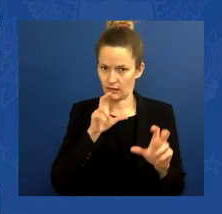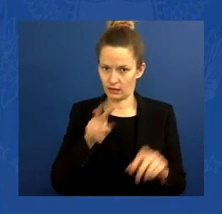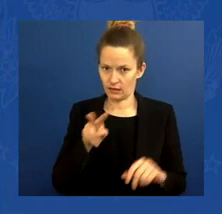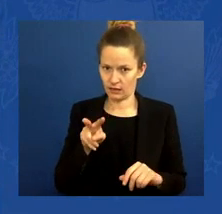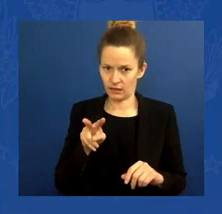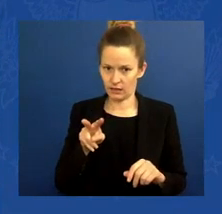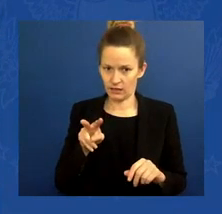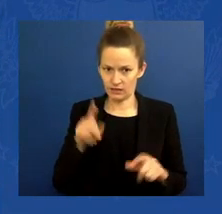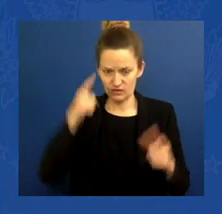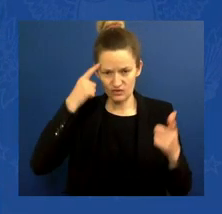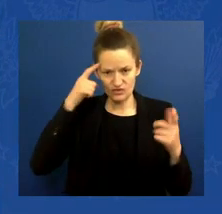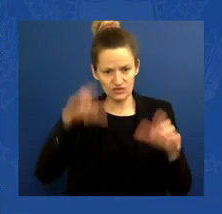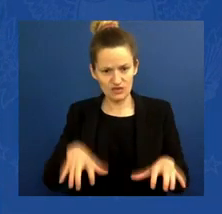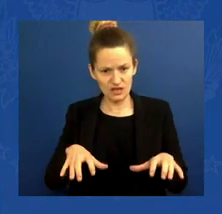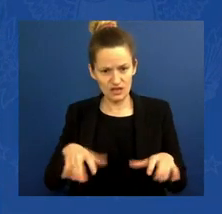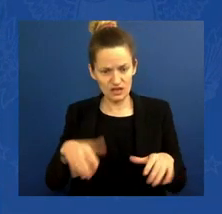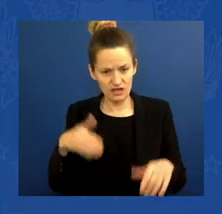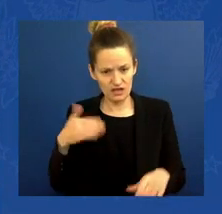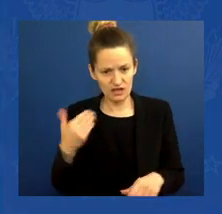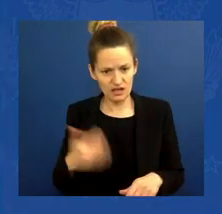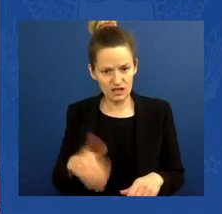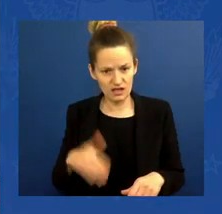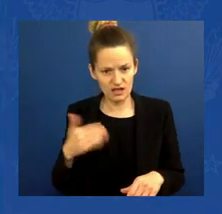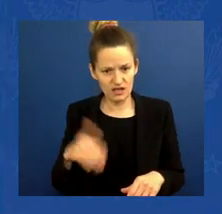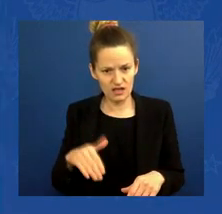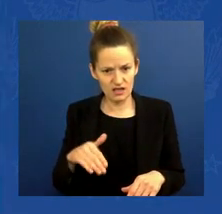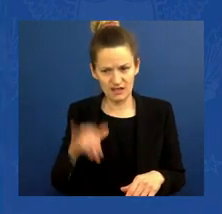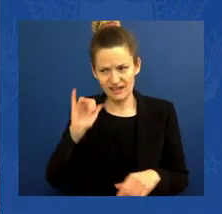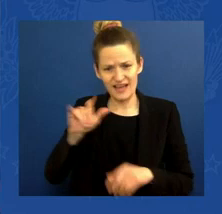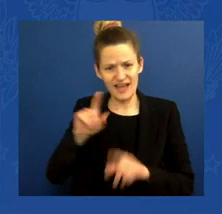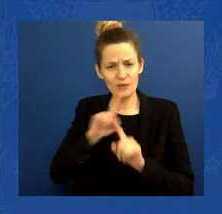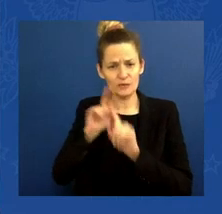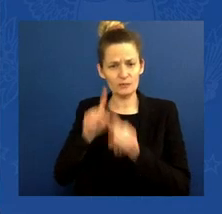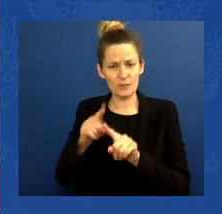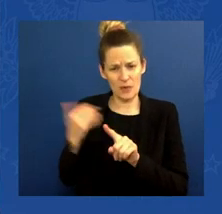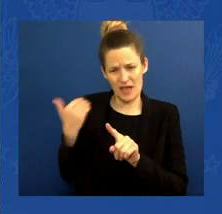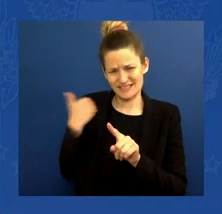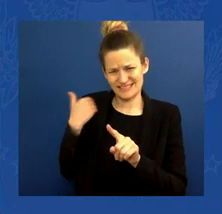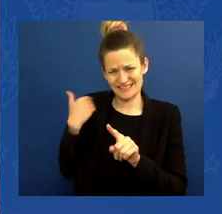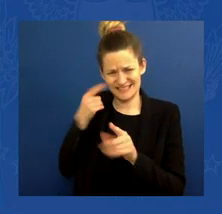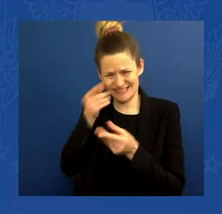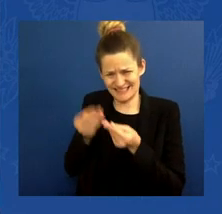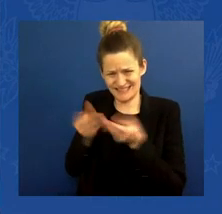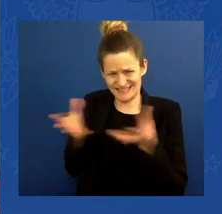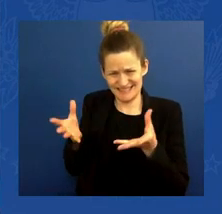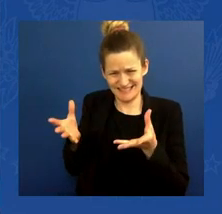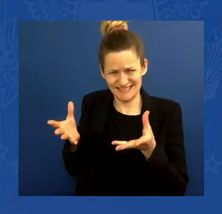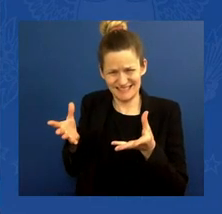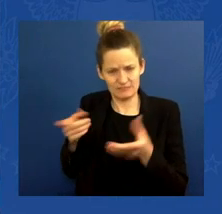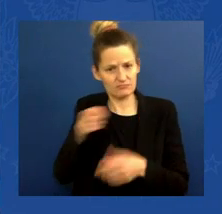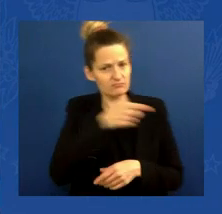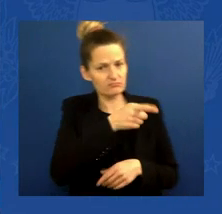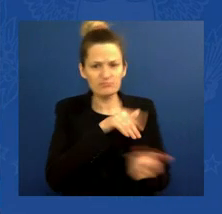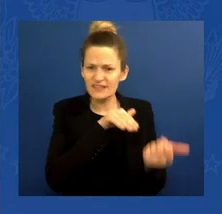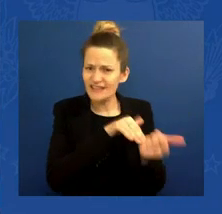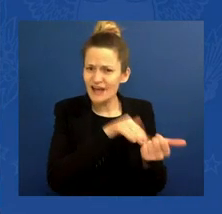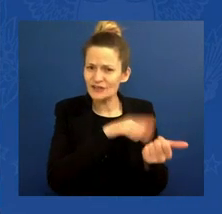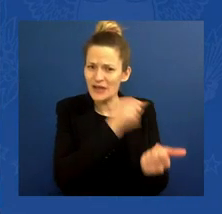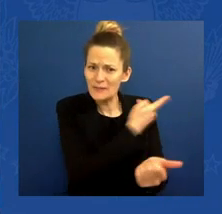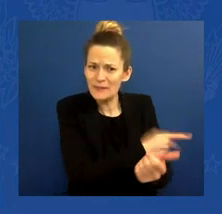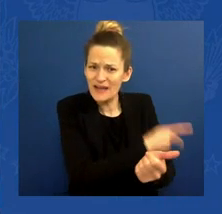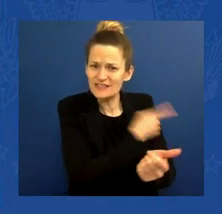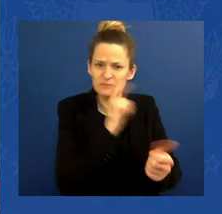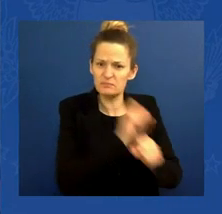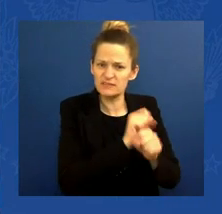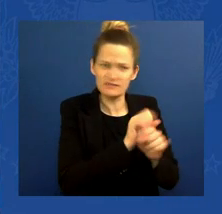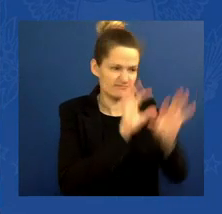hostage in the largest hospital in Mariupol. These are atrocities. They're an outrage to the world. And